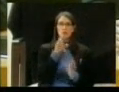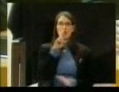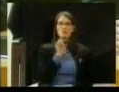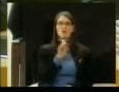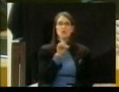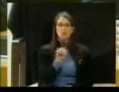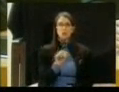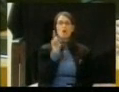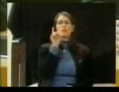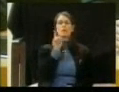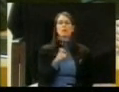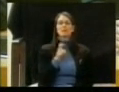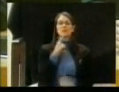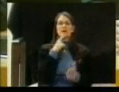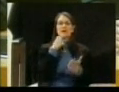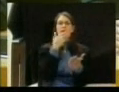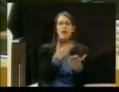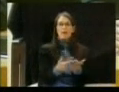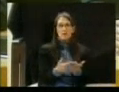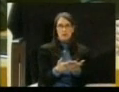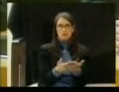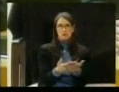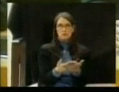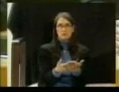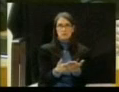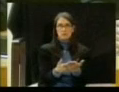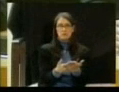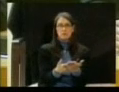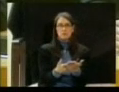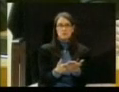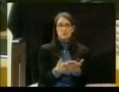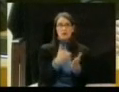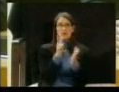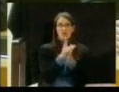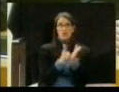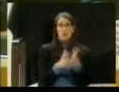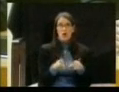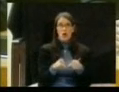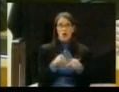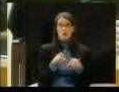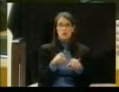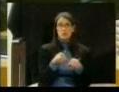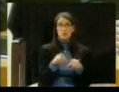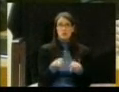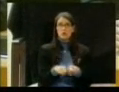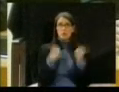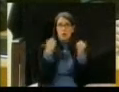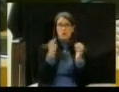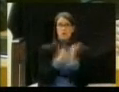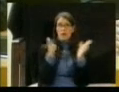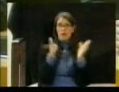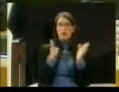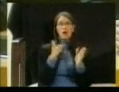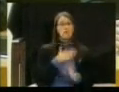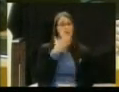the law was broken. Now, it's my understanding, Mr. Law Director, that unless someone from this body